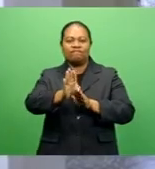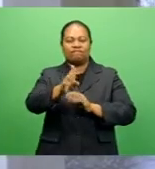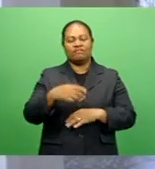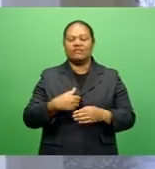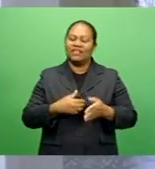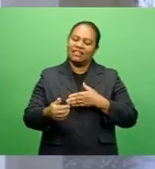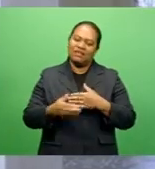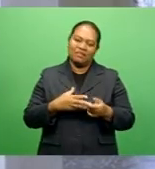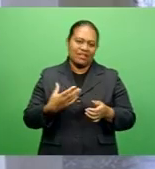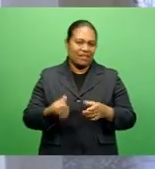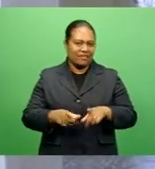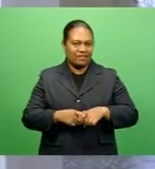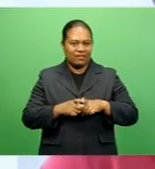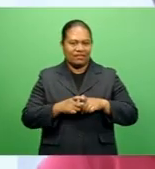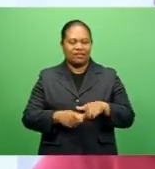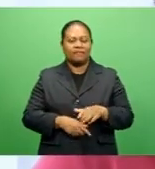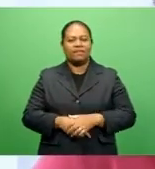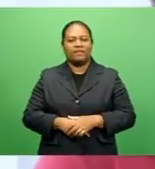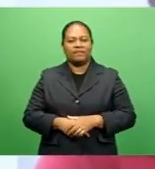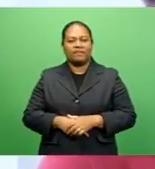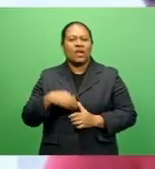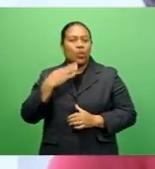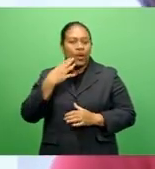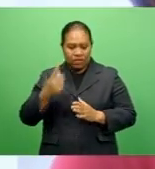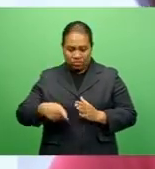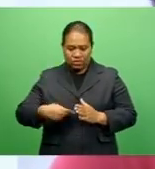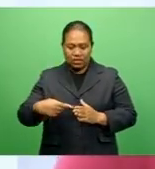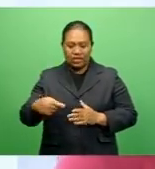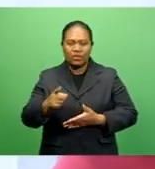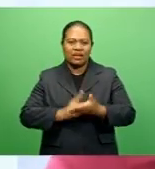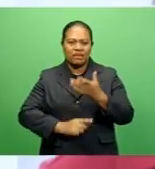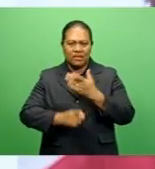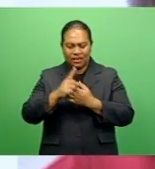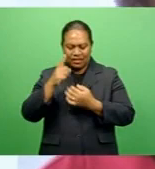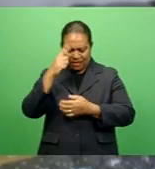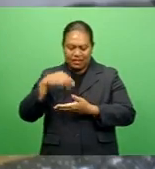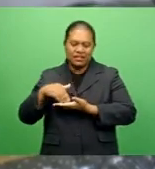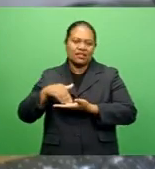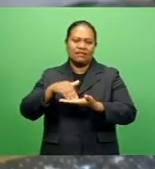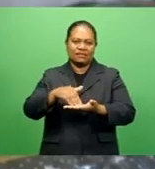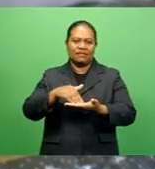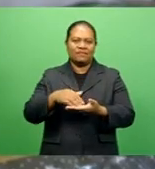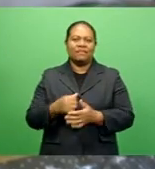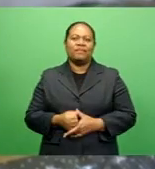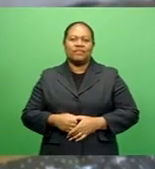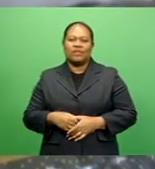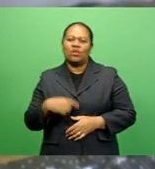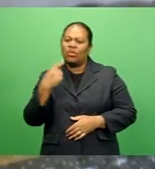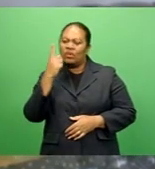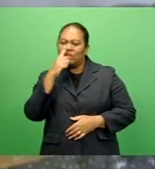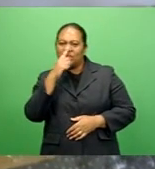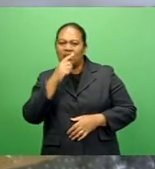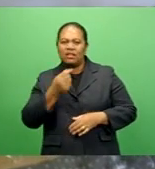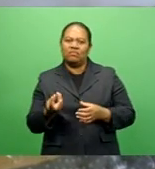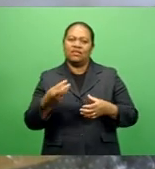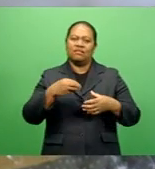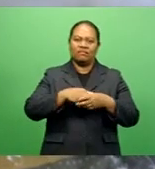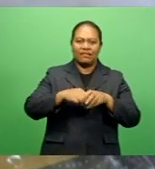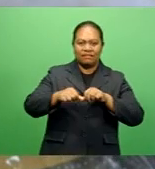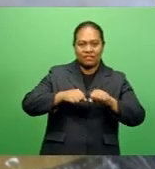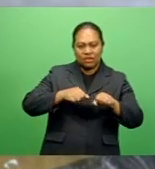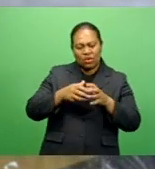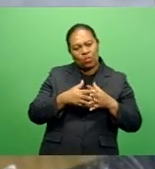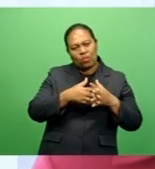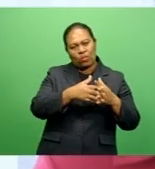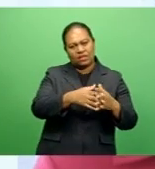hardships. Once that keeps rolling, they'll be able to support boxes that are coming in from the west. So there will be no problem in that because